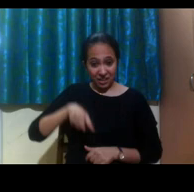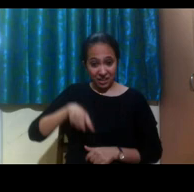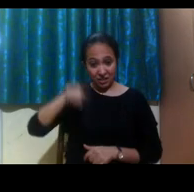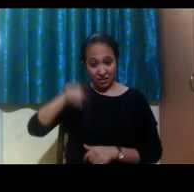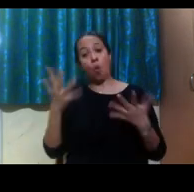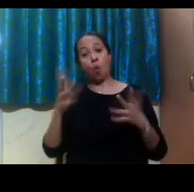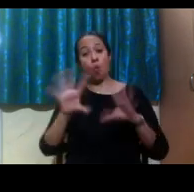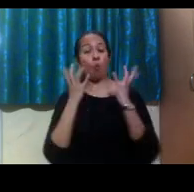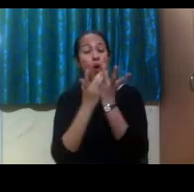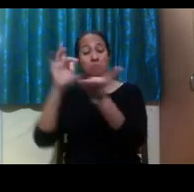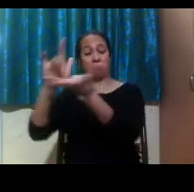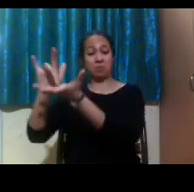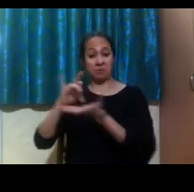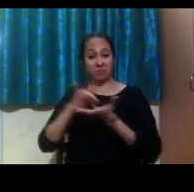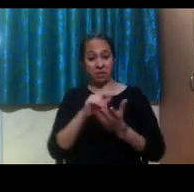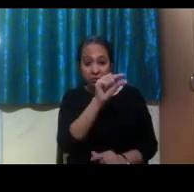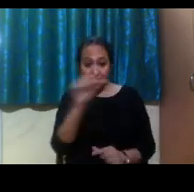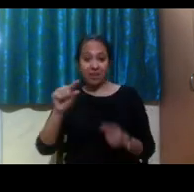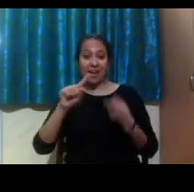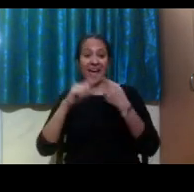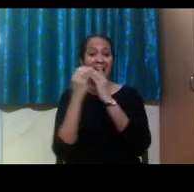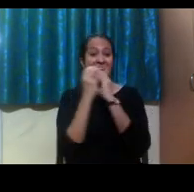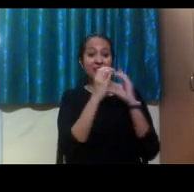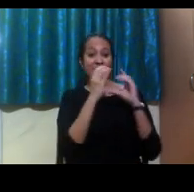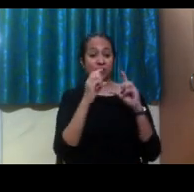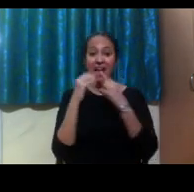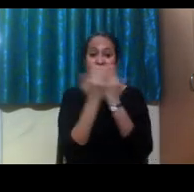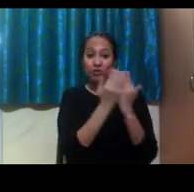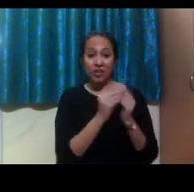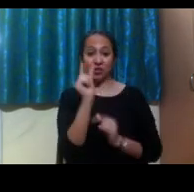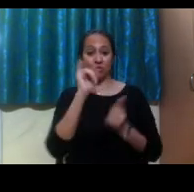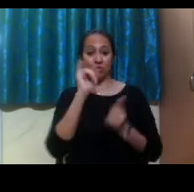educationusa.state.gov.